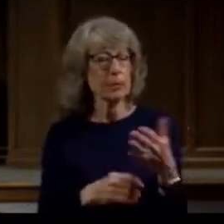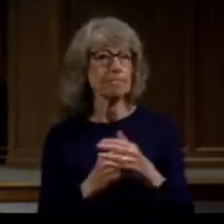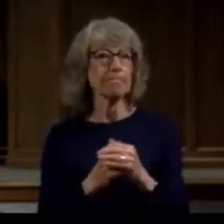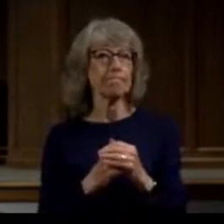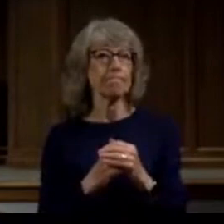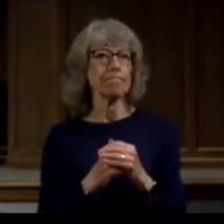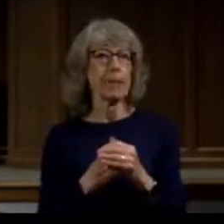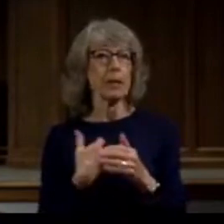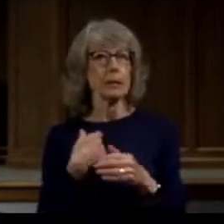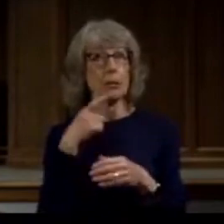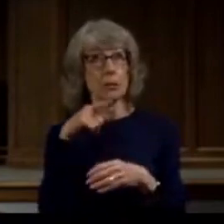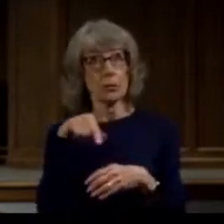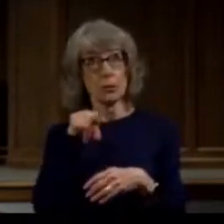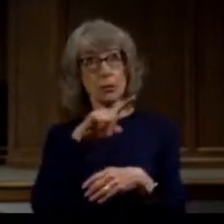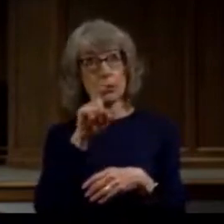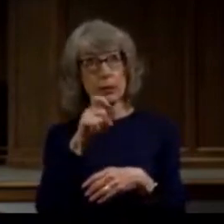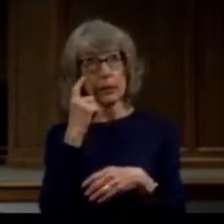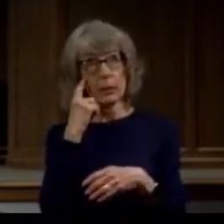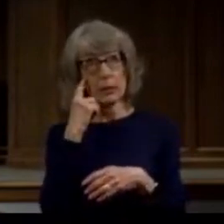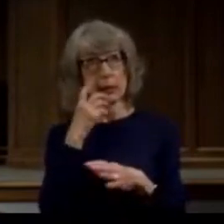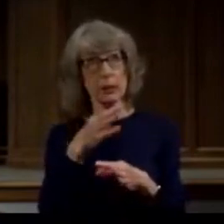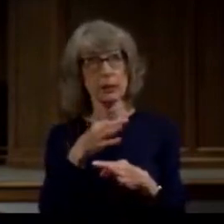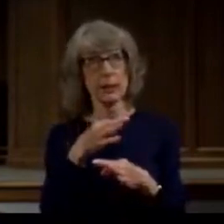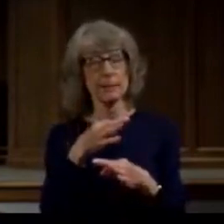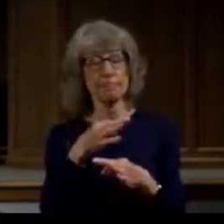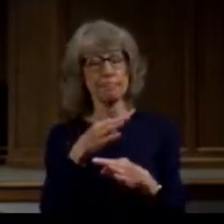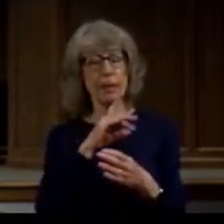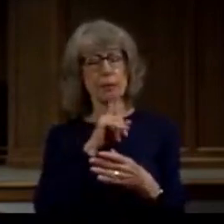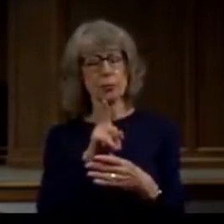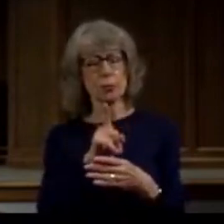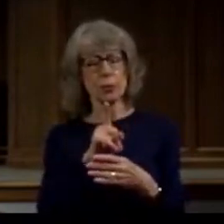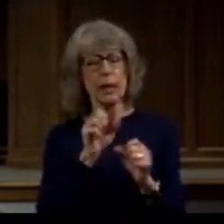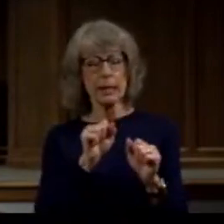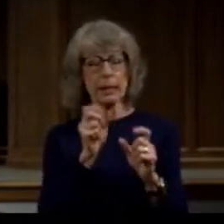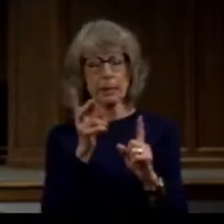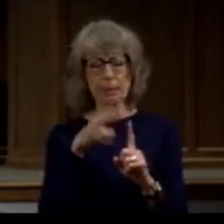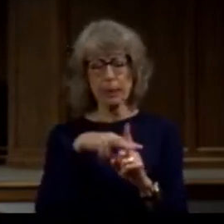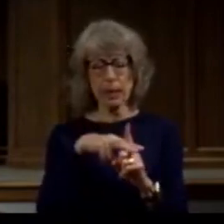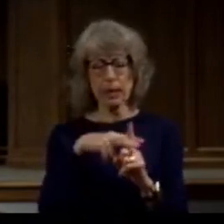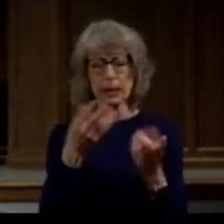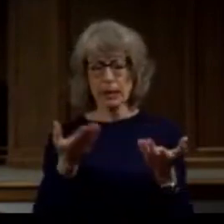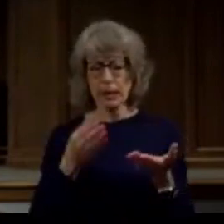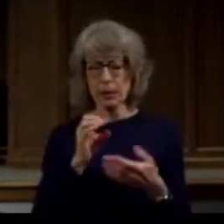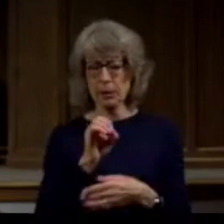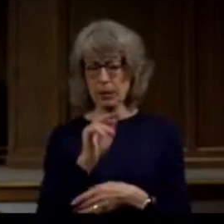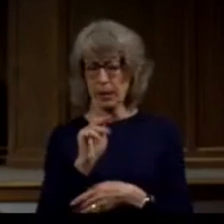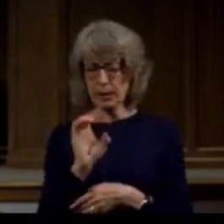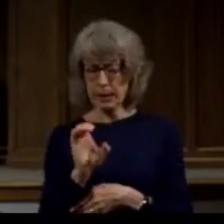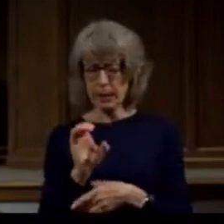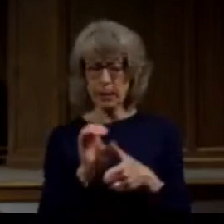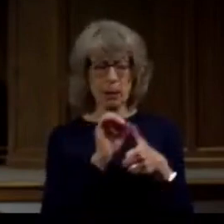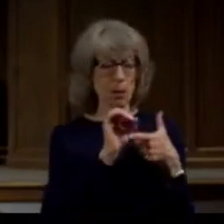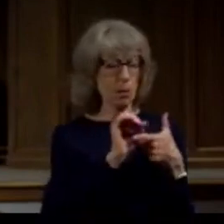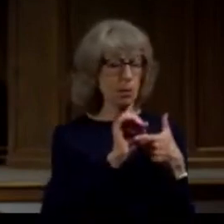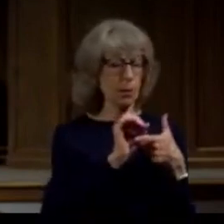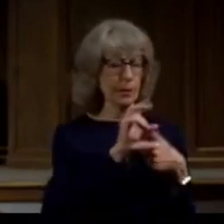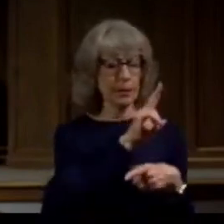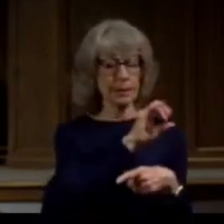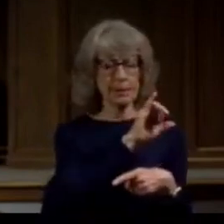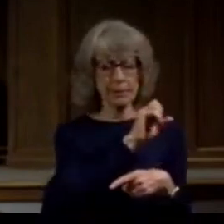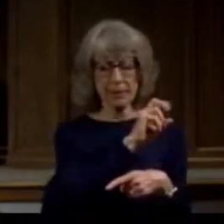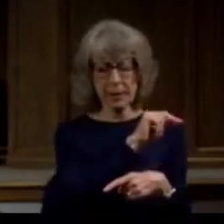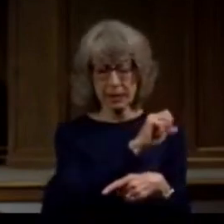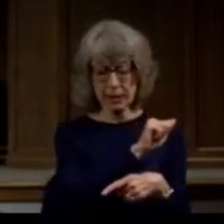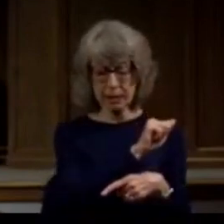applied in Oklahoma city Oklahoma it could also be applied in Vienna it could also be applied in Rwanda it could also be applied in